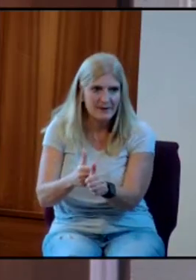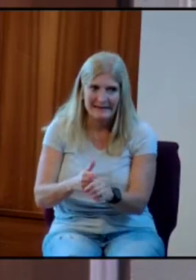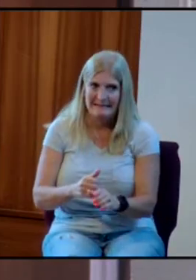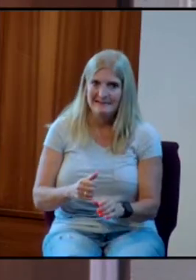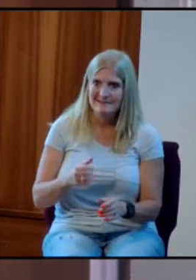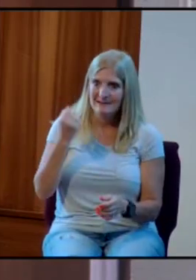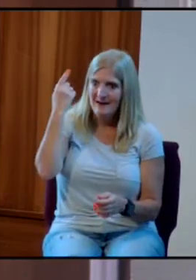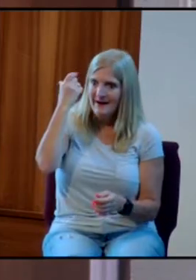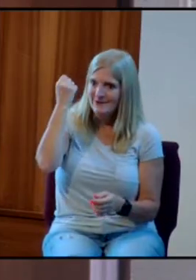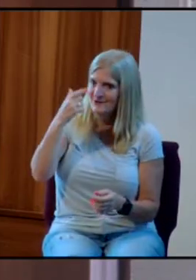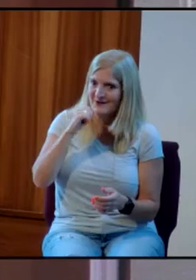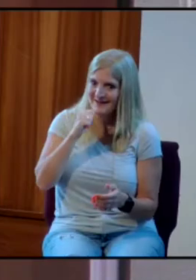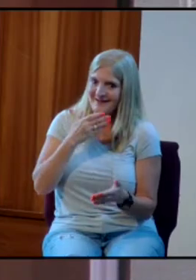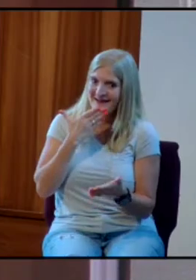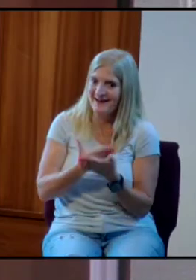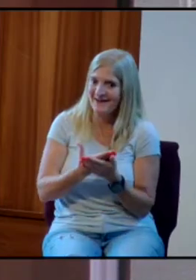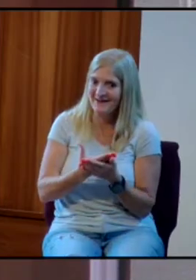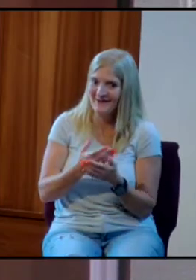not a good way to do it.